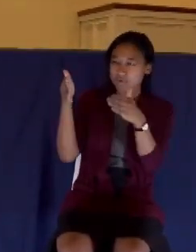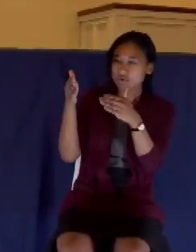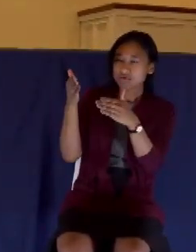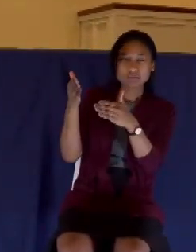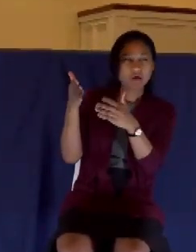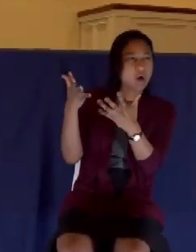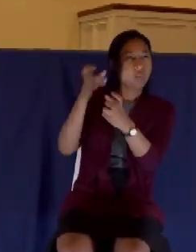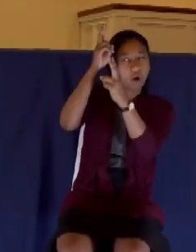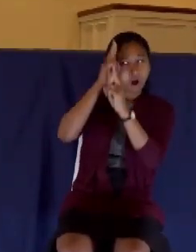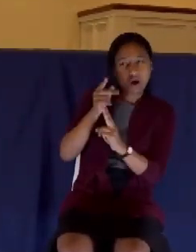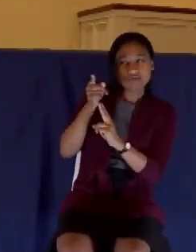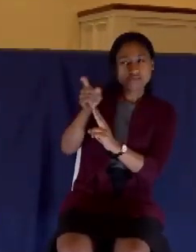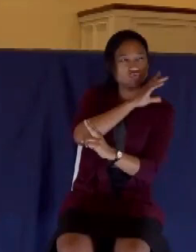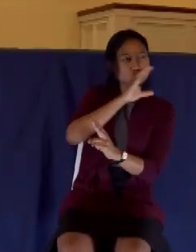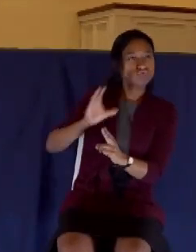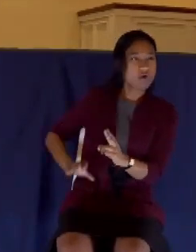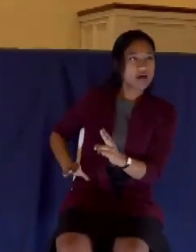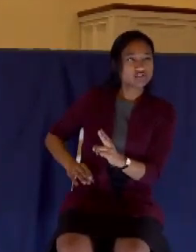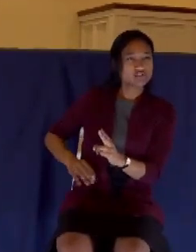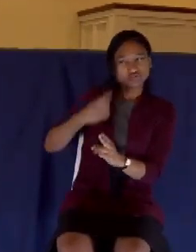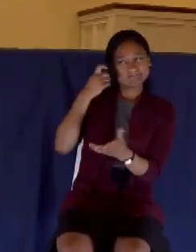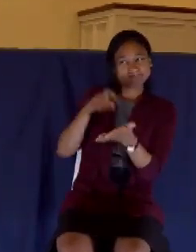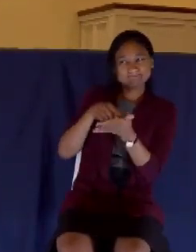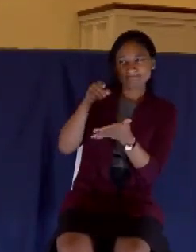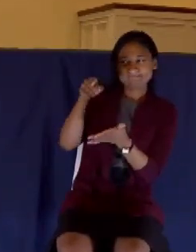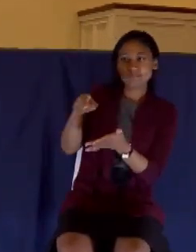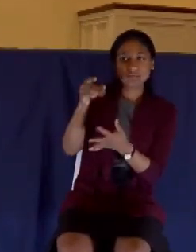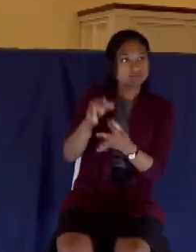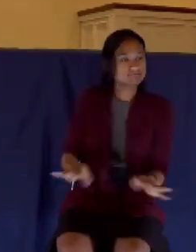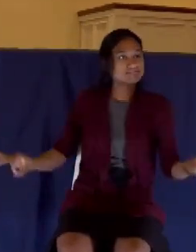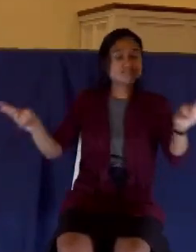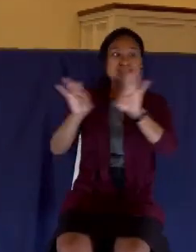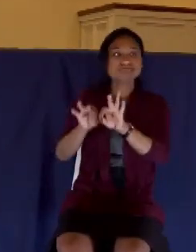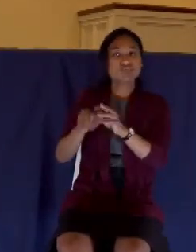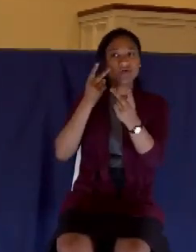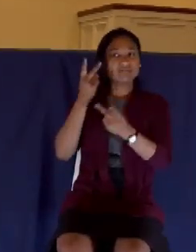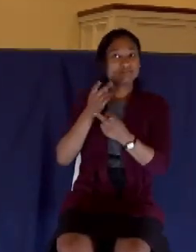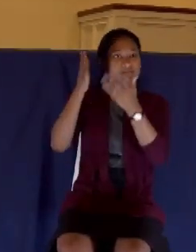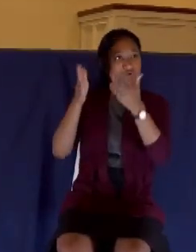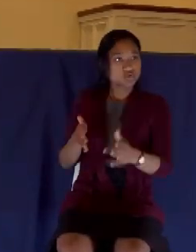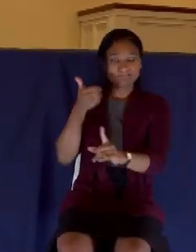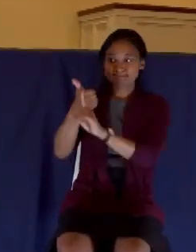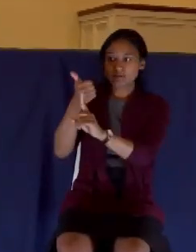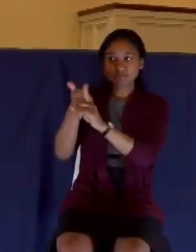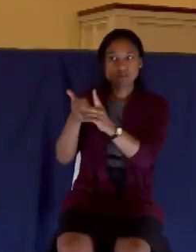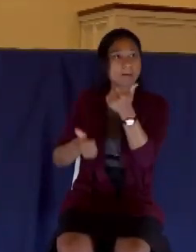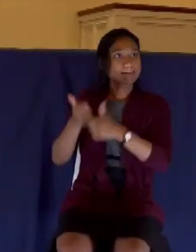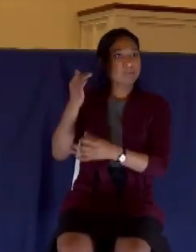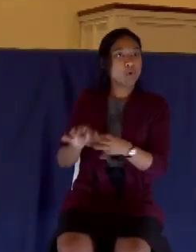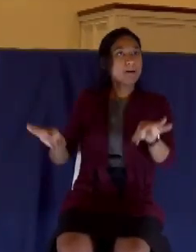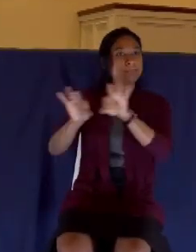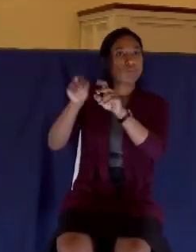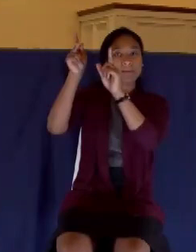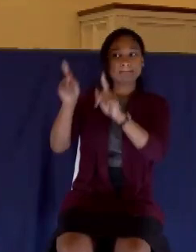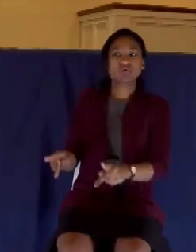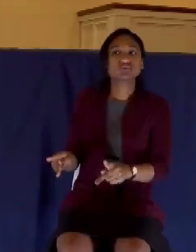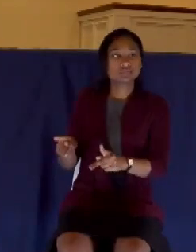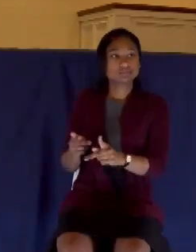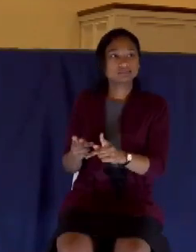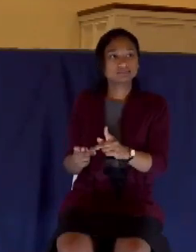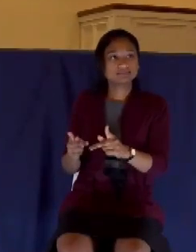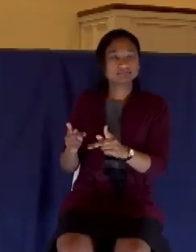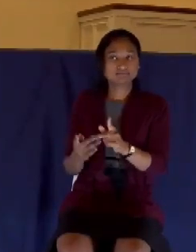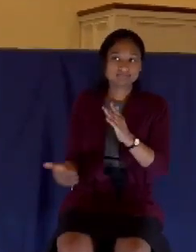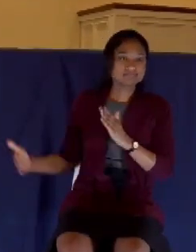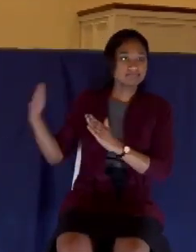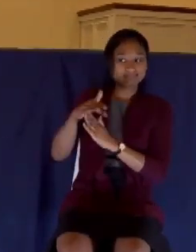honoring Christ. He's the most important guest. He's the most important person. He is the preeminent one. And